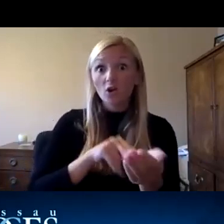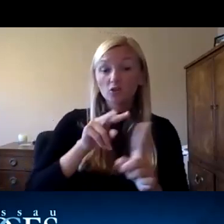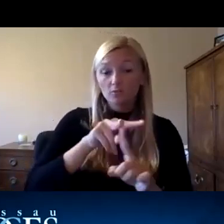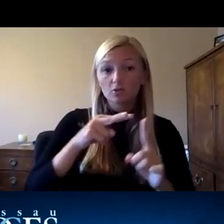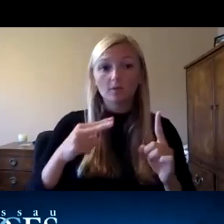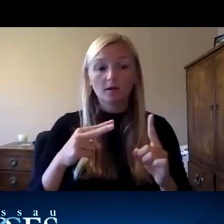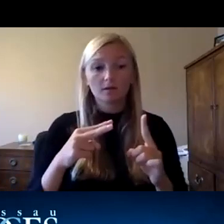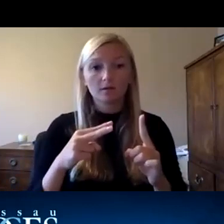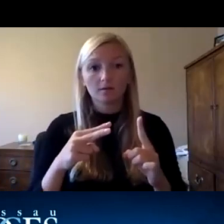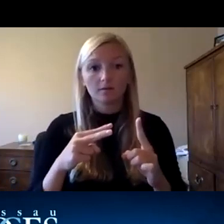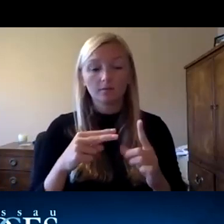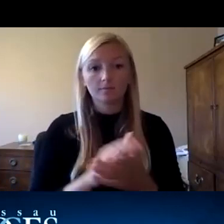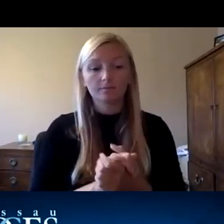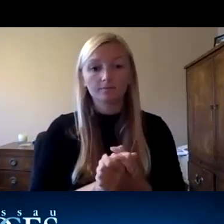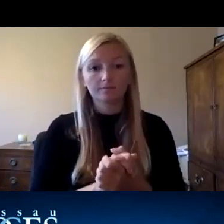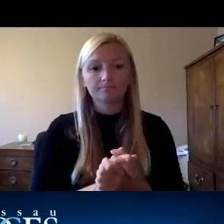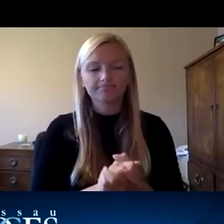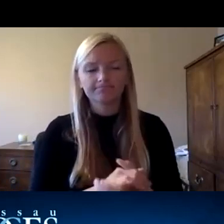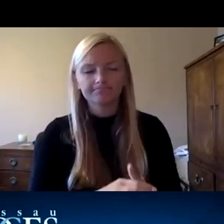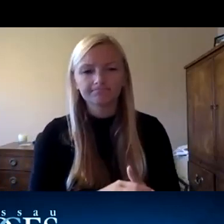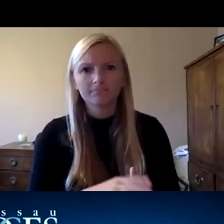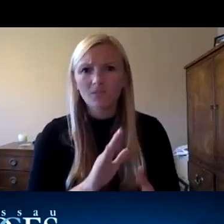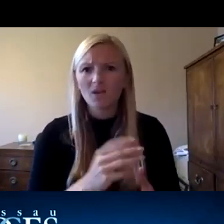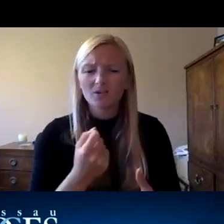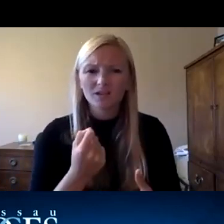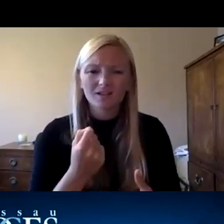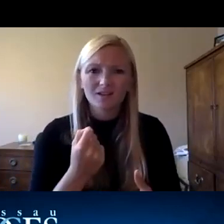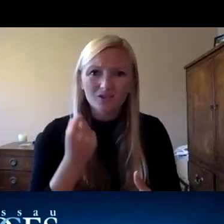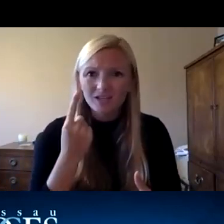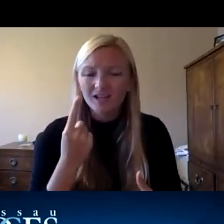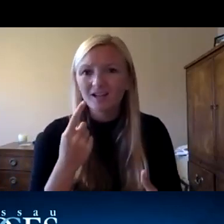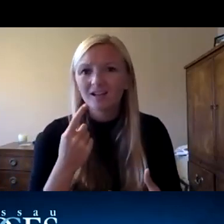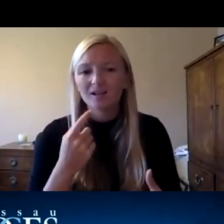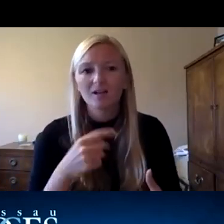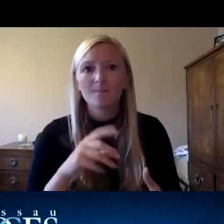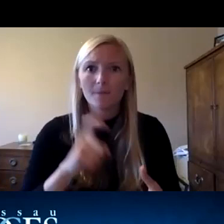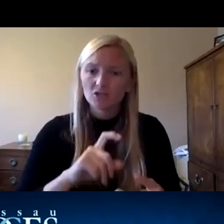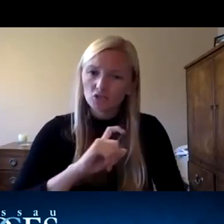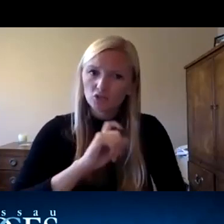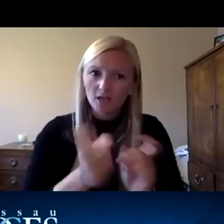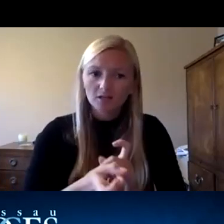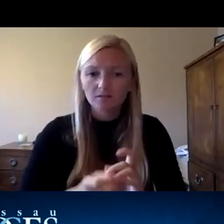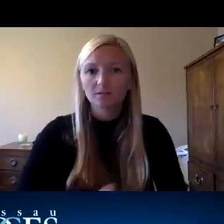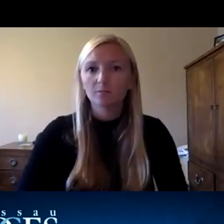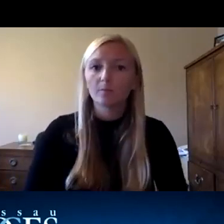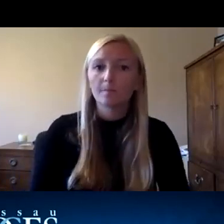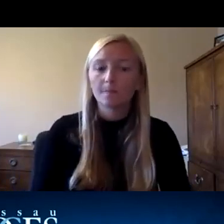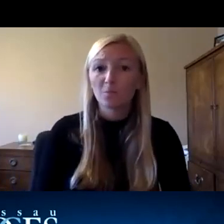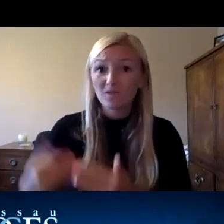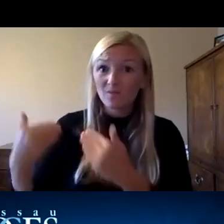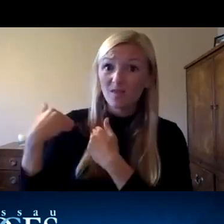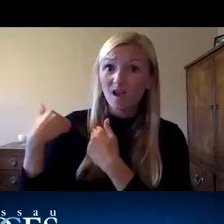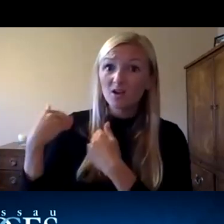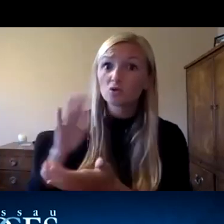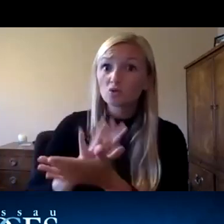think the level of of understanding and accountability is going to have to change i think the expectation like janine said is we've relied on schools